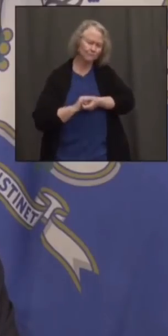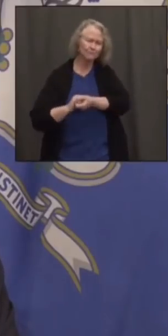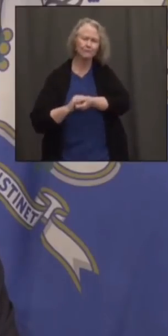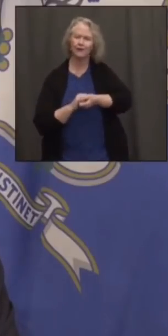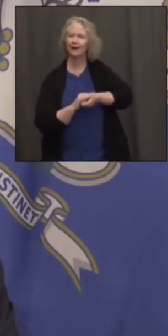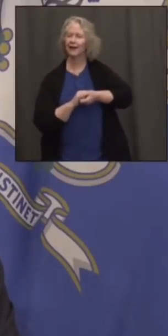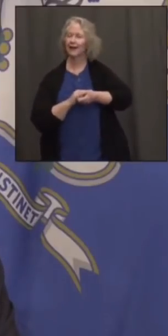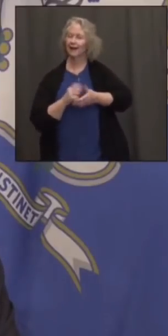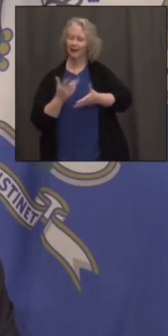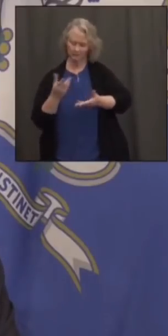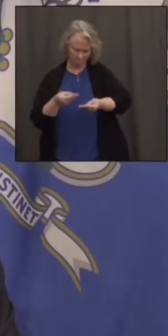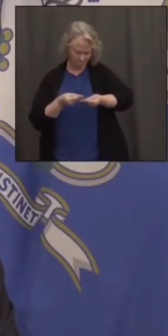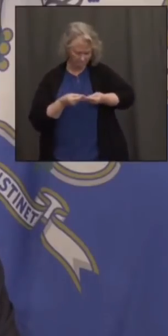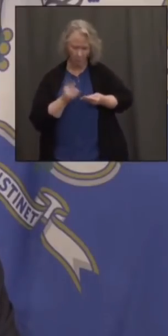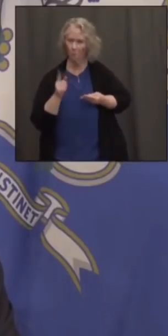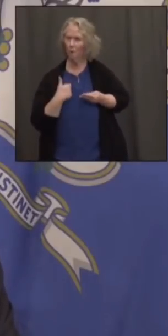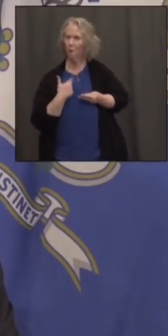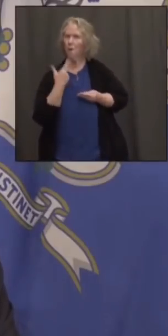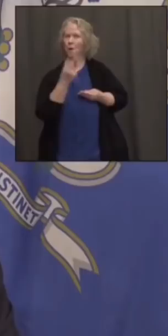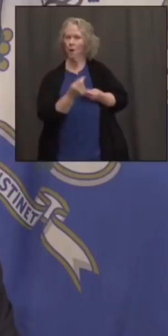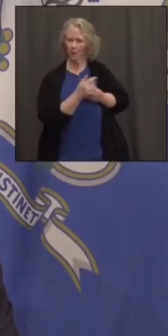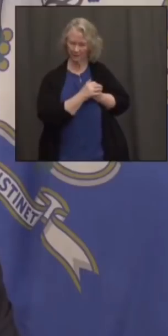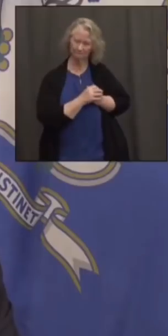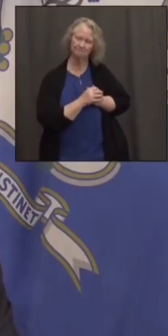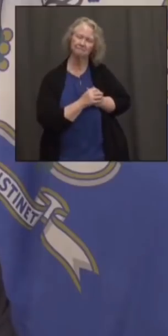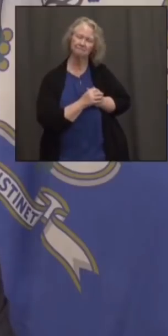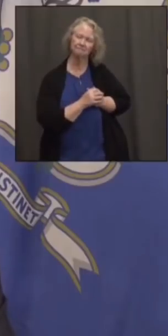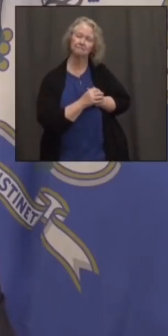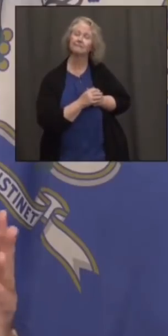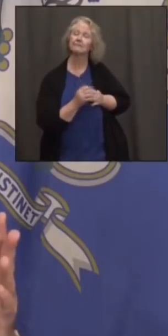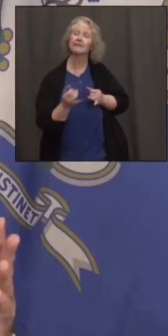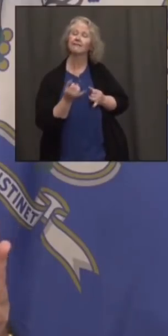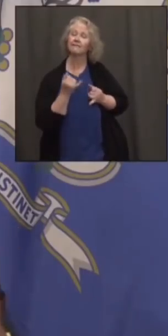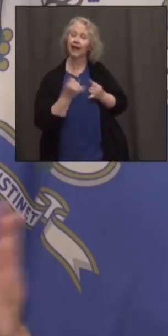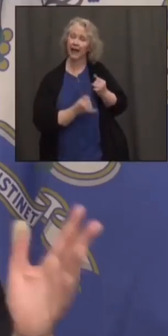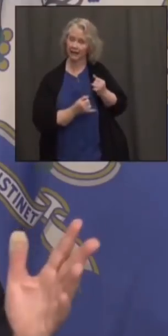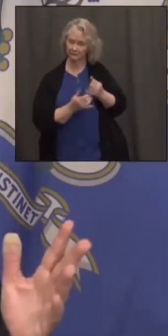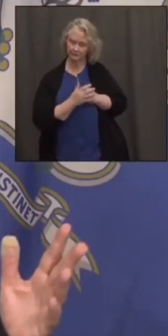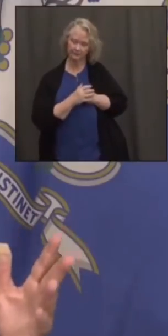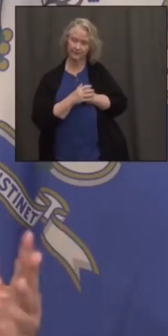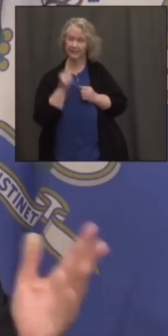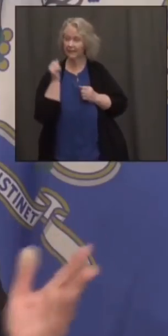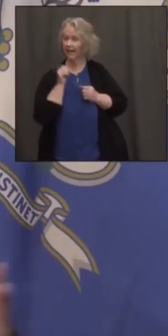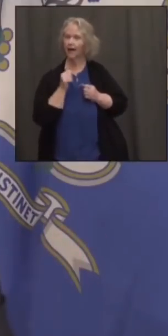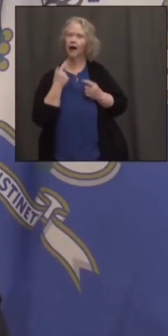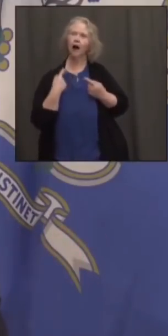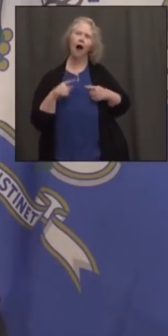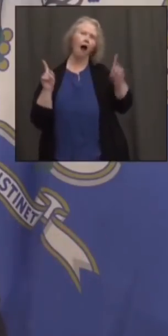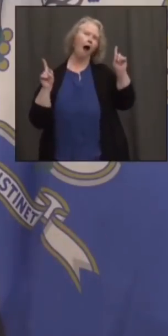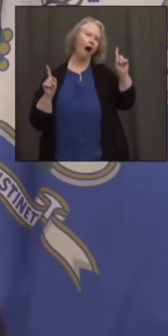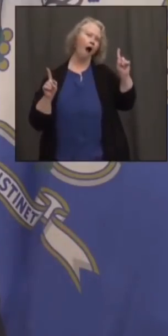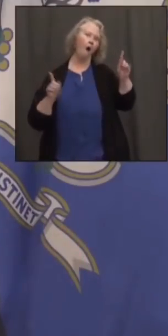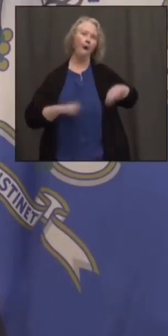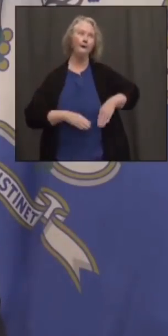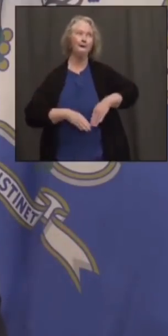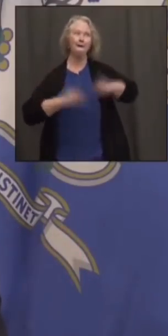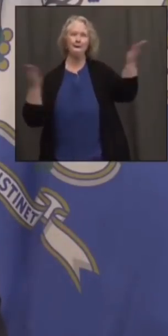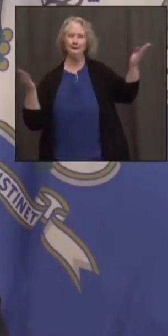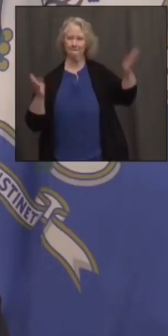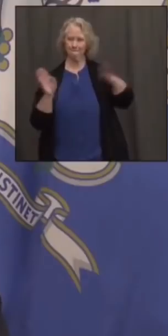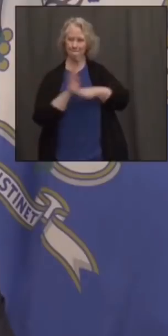getting their assignment where they were going to be. And finally, yesterday was the big reopening, not just in terms of,